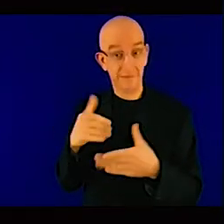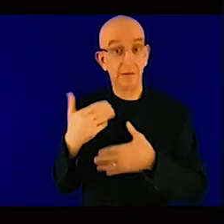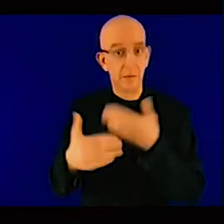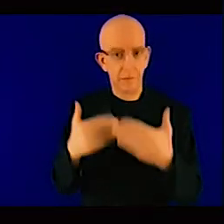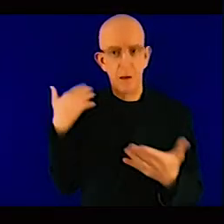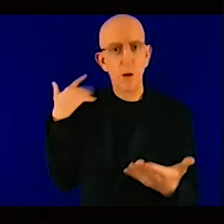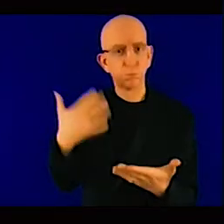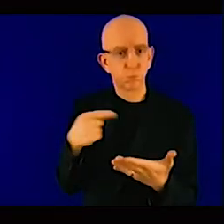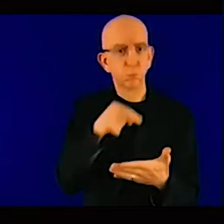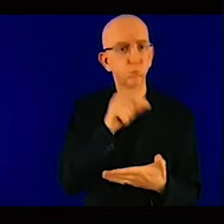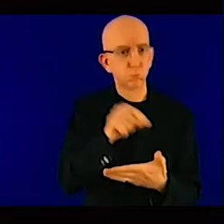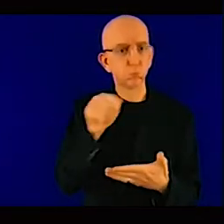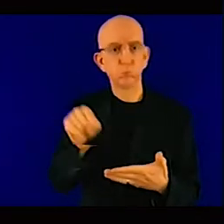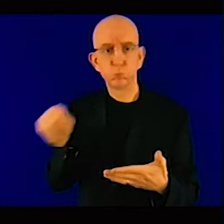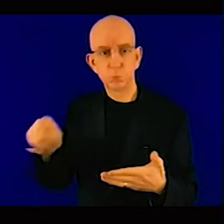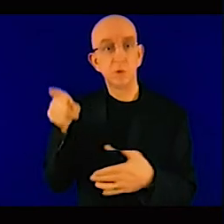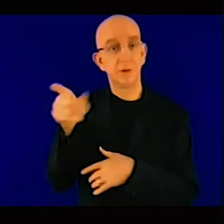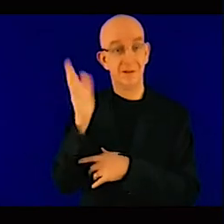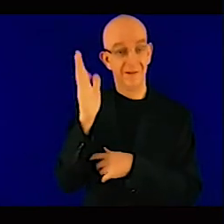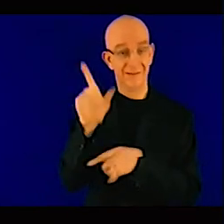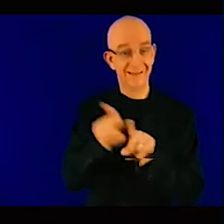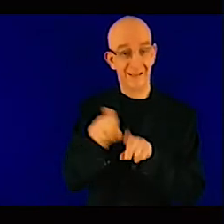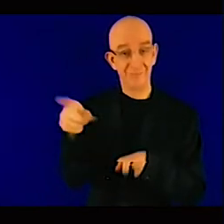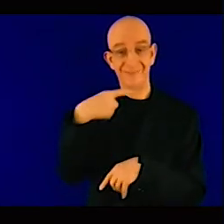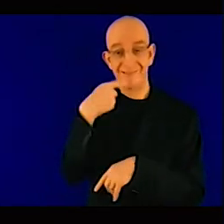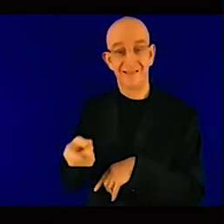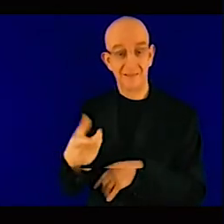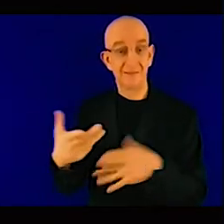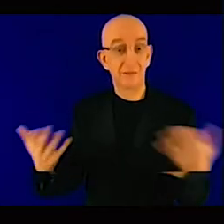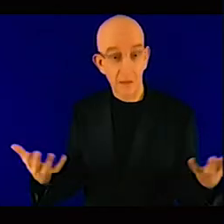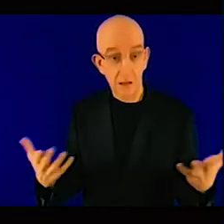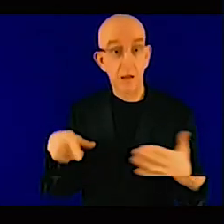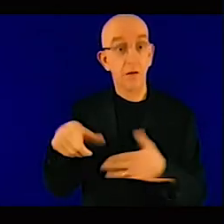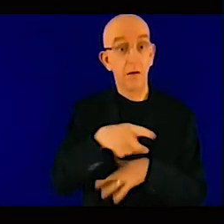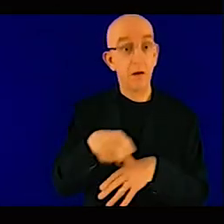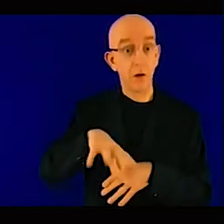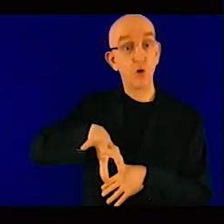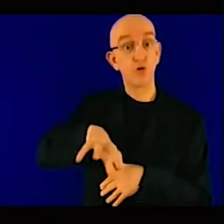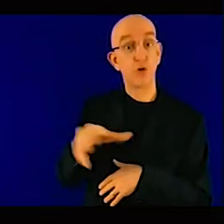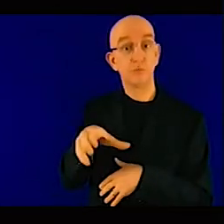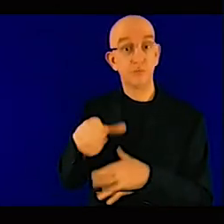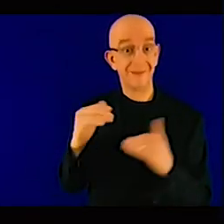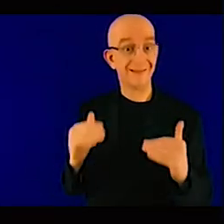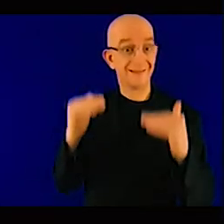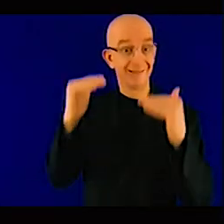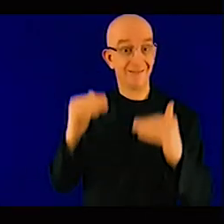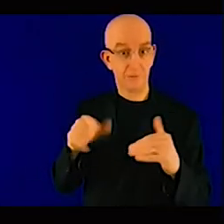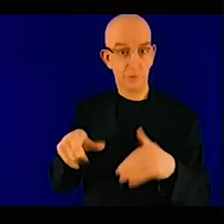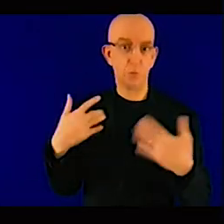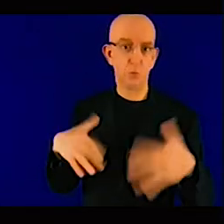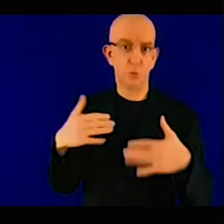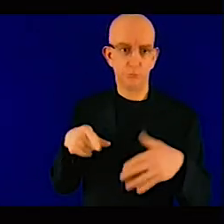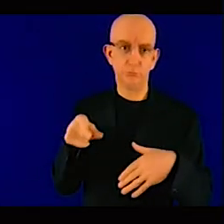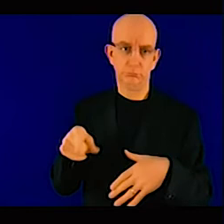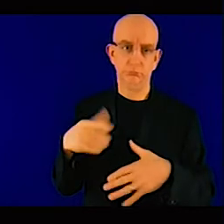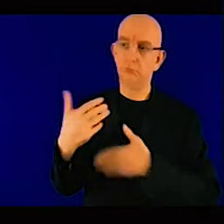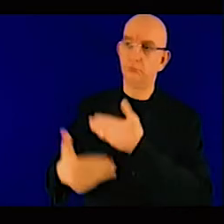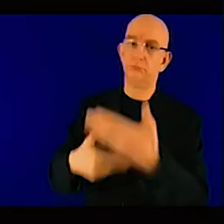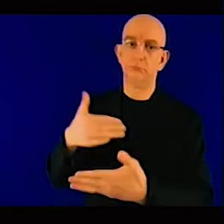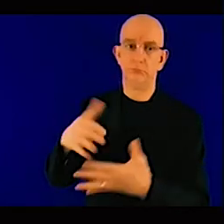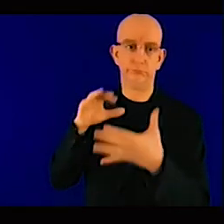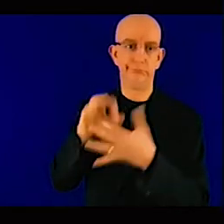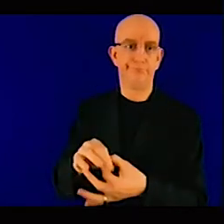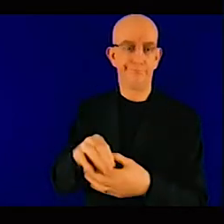problem that they are trying to solve is a global one. So for the time being, it is very difficult to escalate